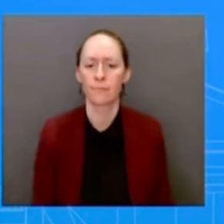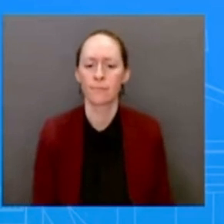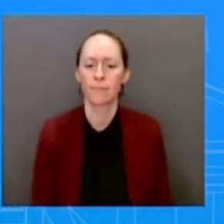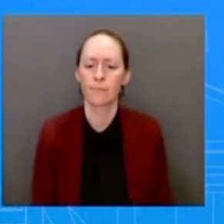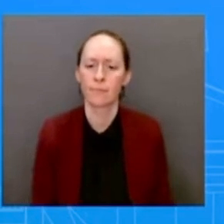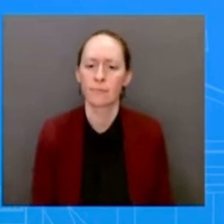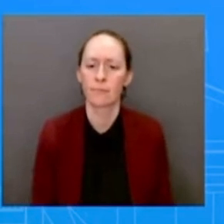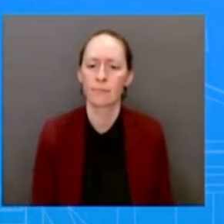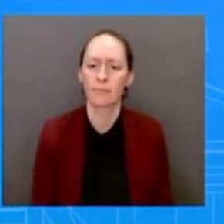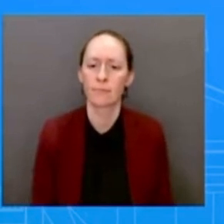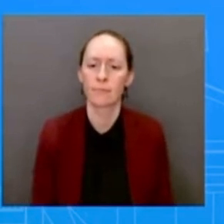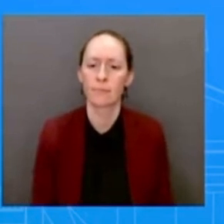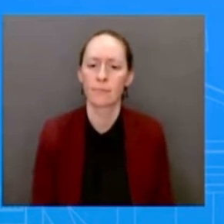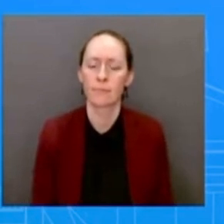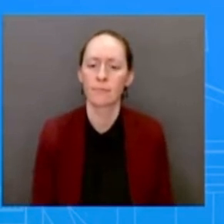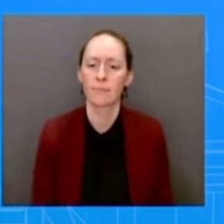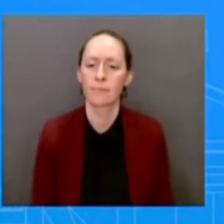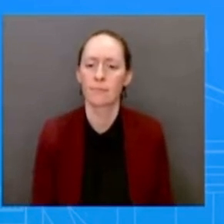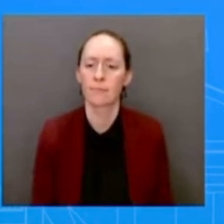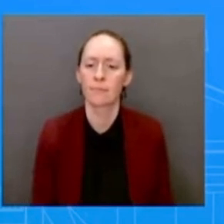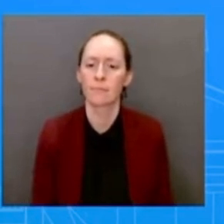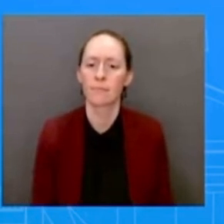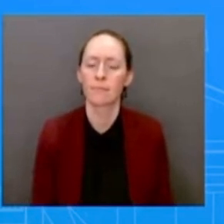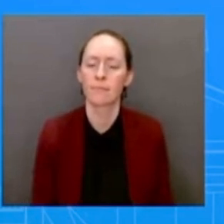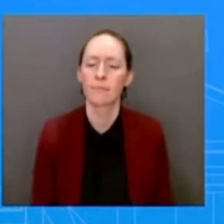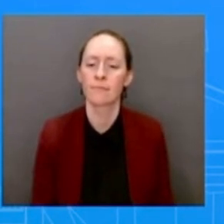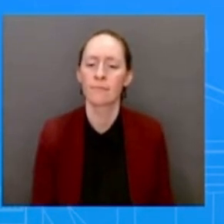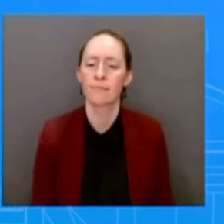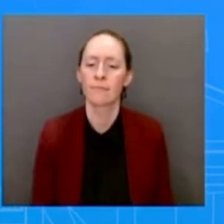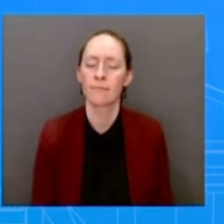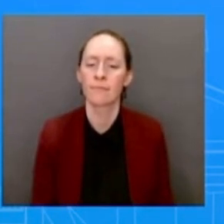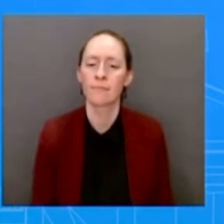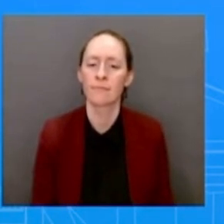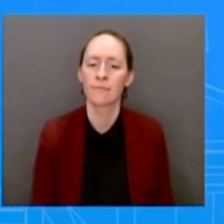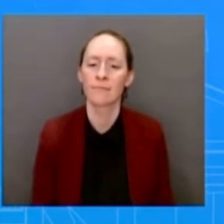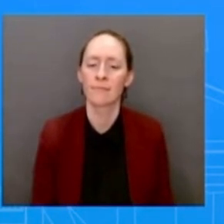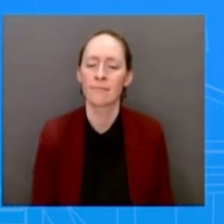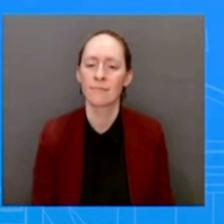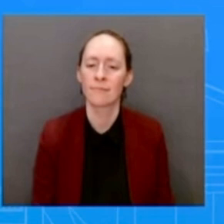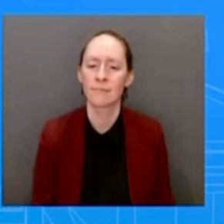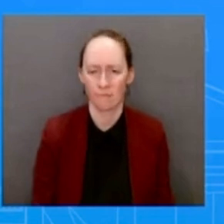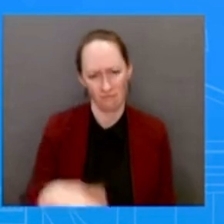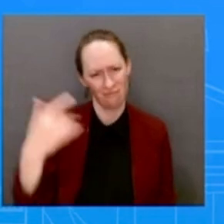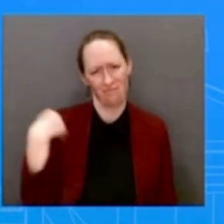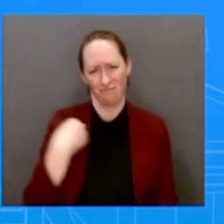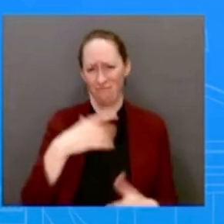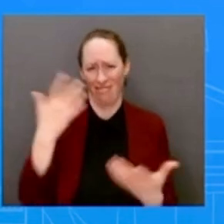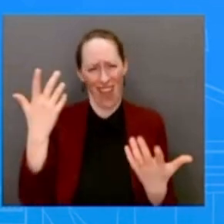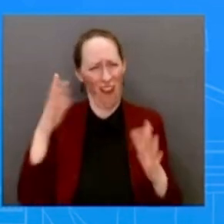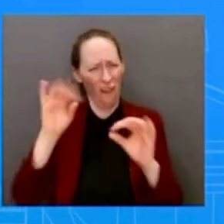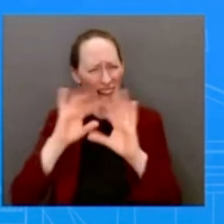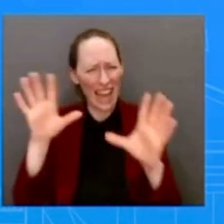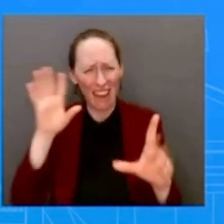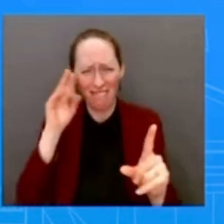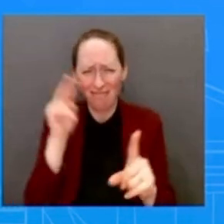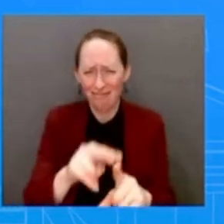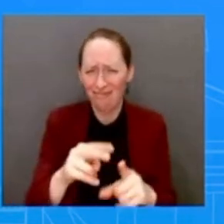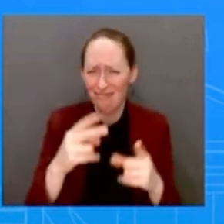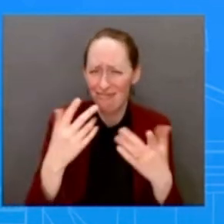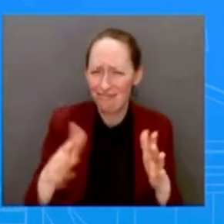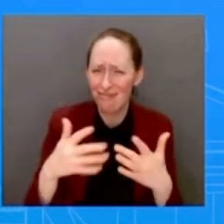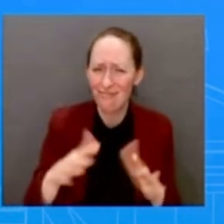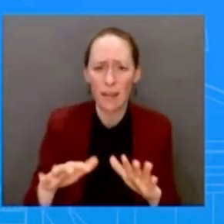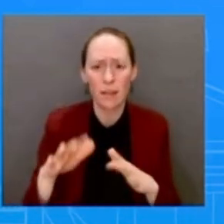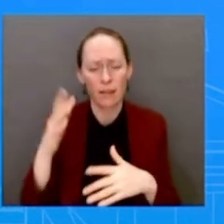the President was, which is making sure that he continues his commitment to D.C. statehood. And that's what you saw